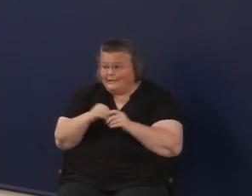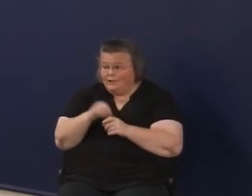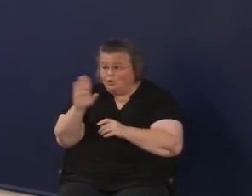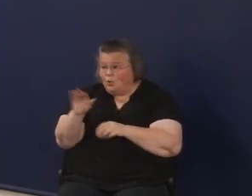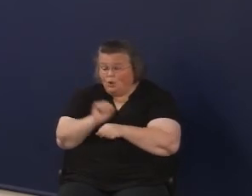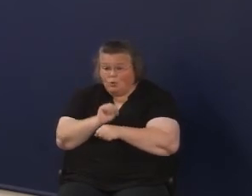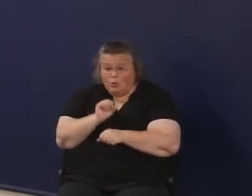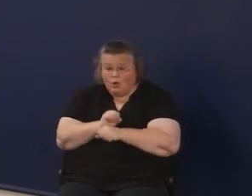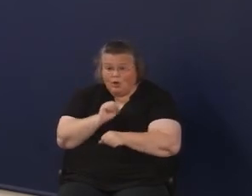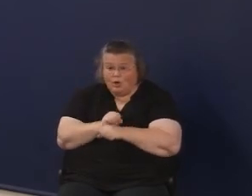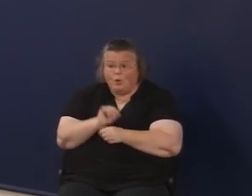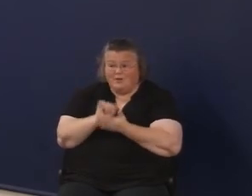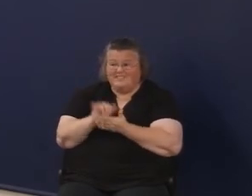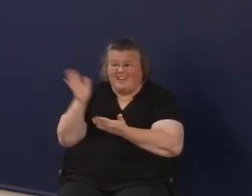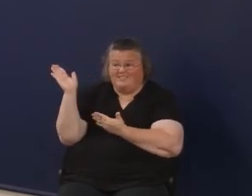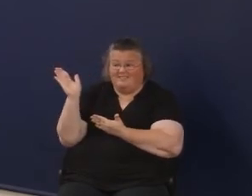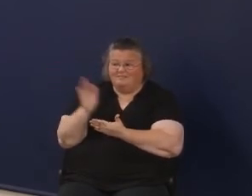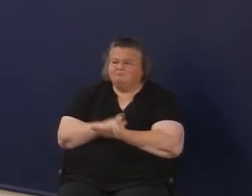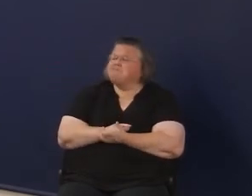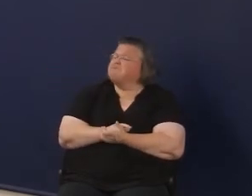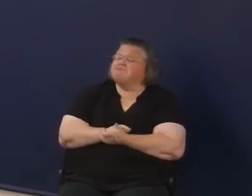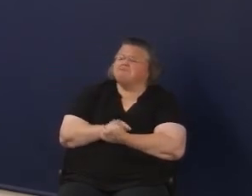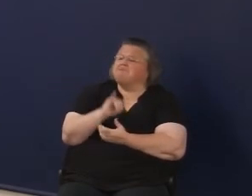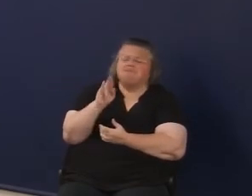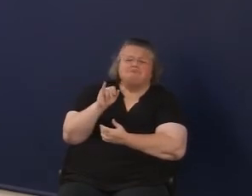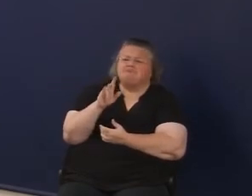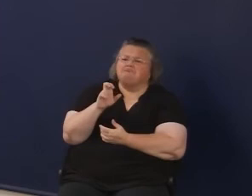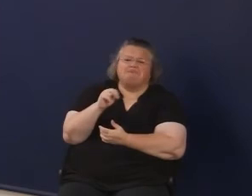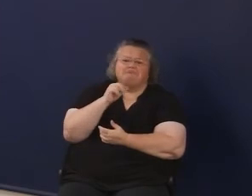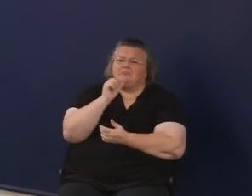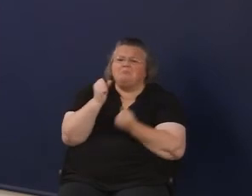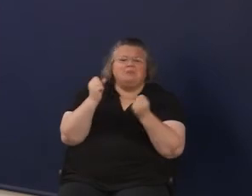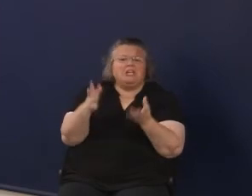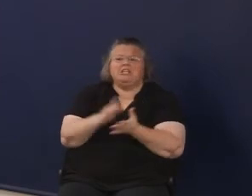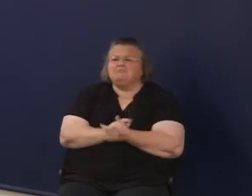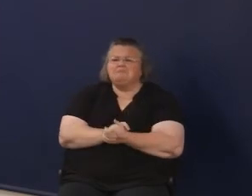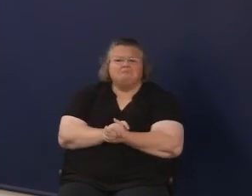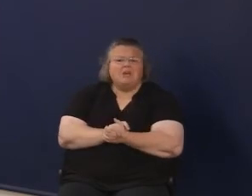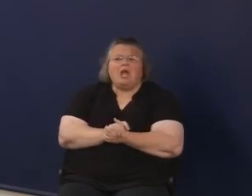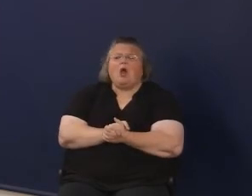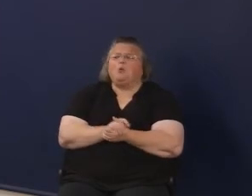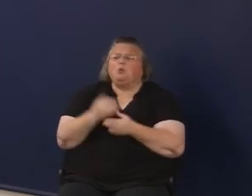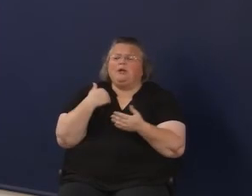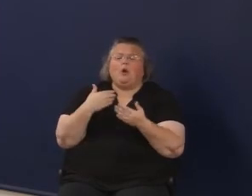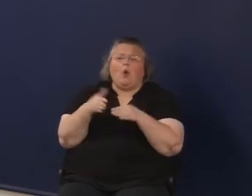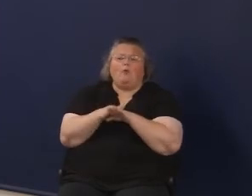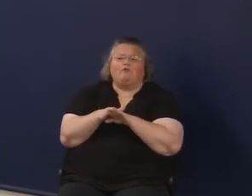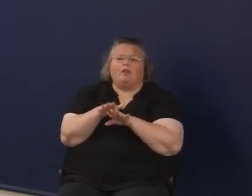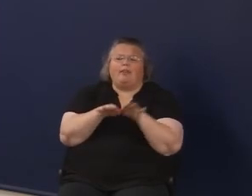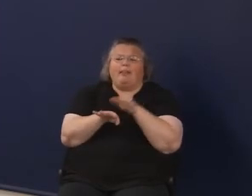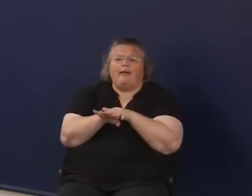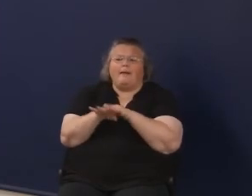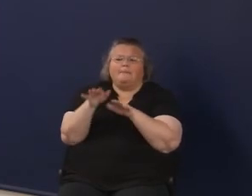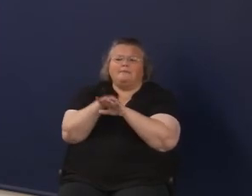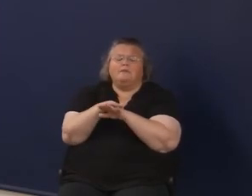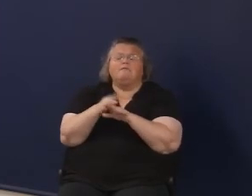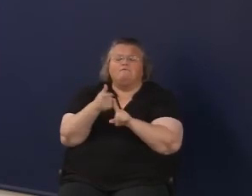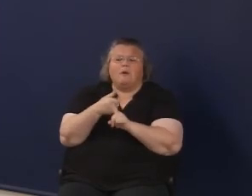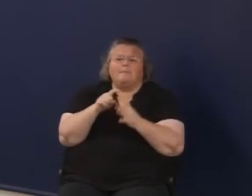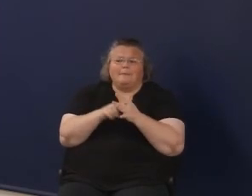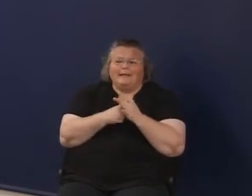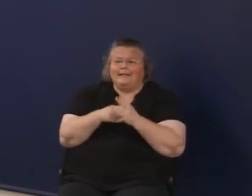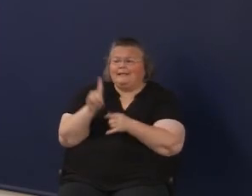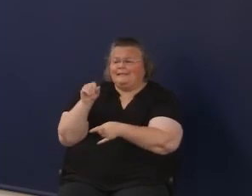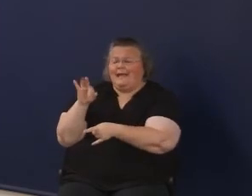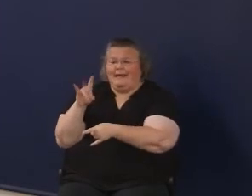is that pretty much everyone that's doing things? too many. Yeah, not too many. I mean, we overlapped from the very beginning. David